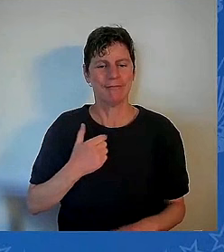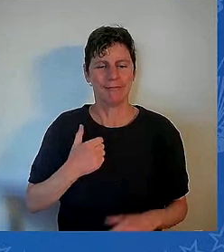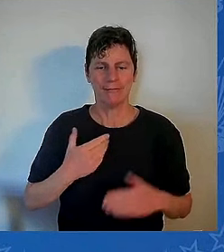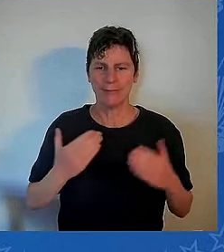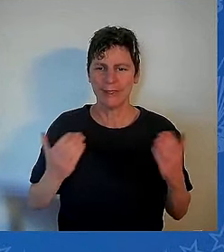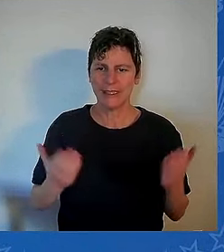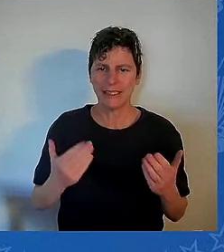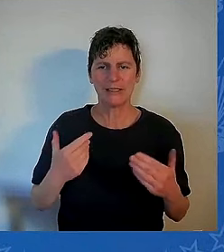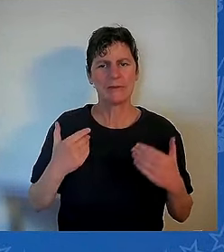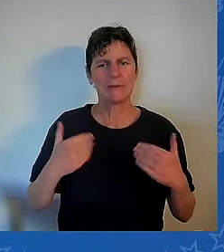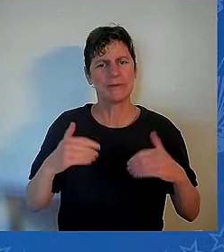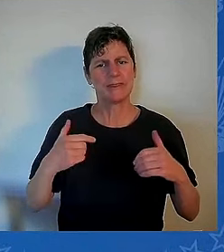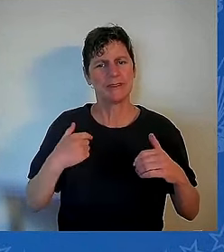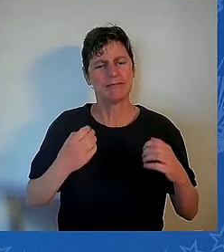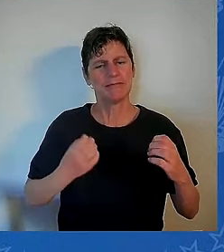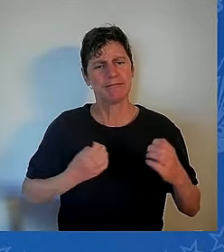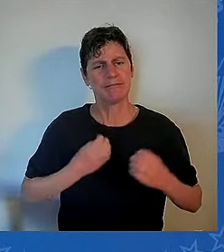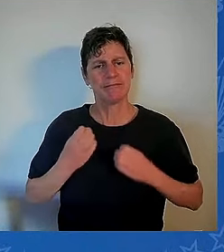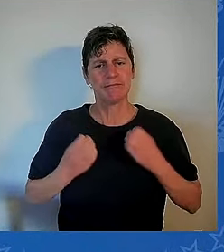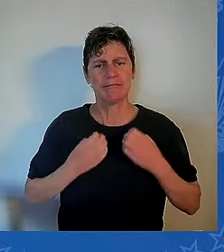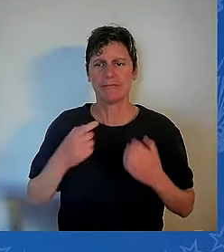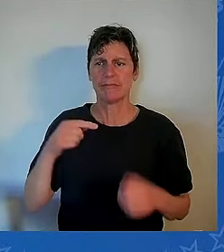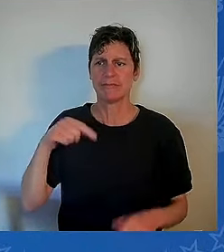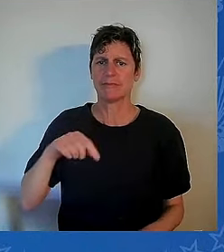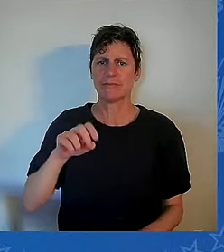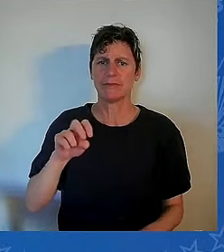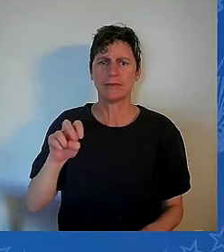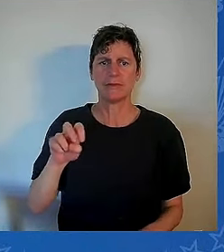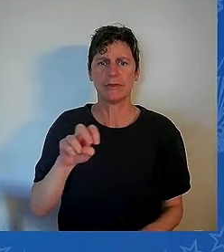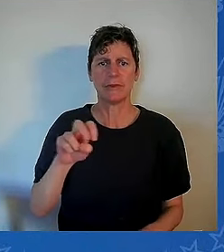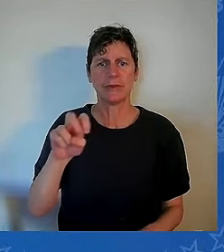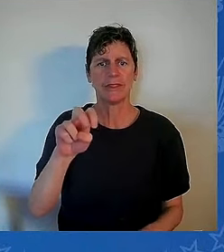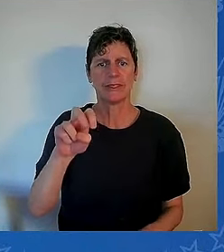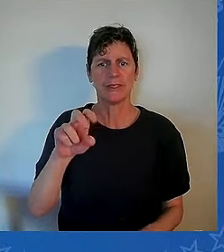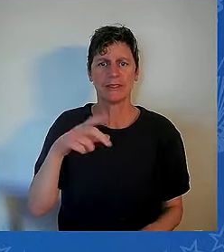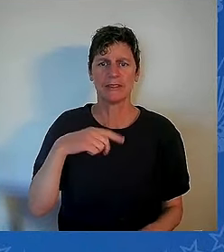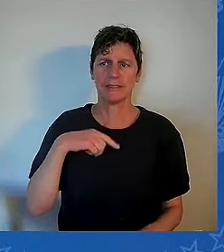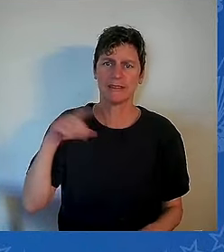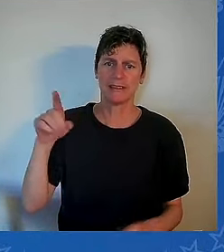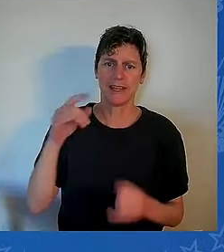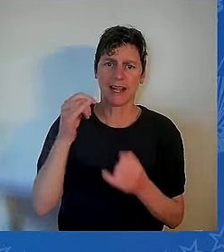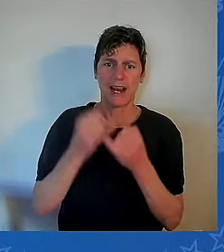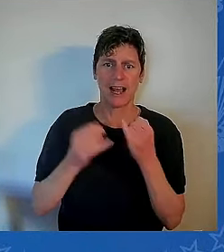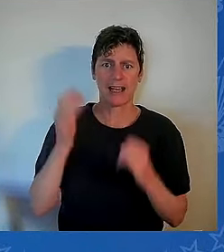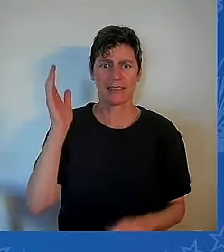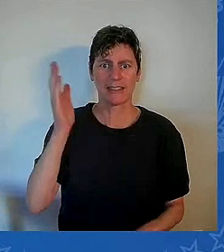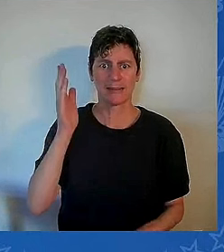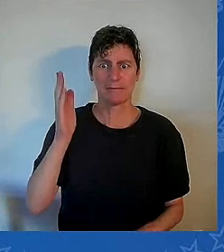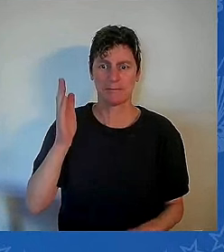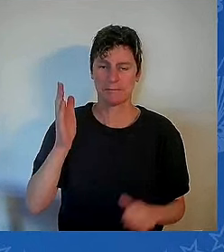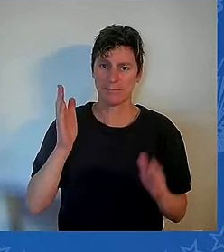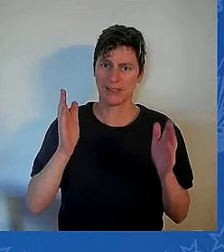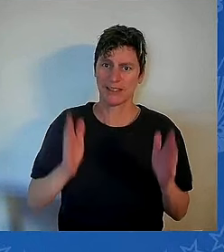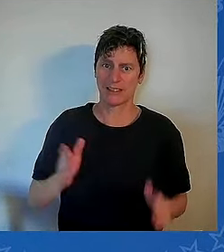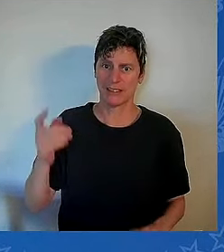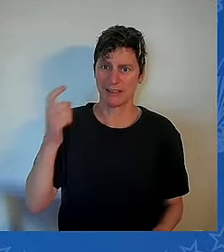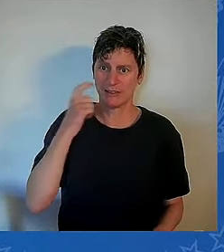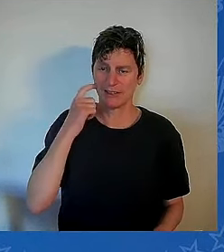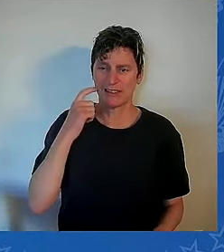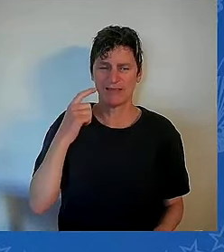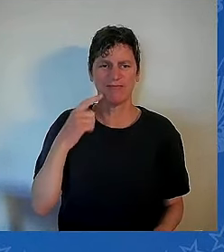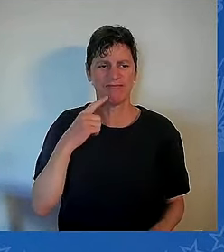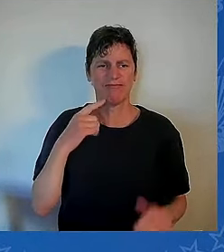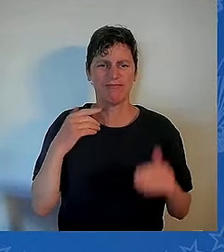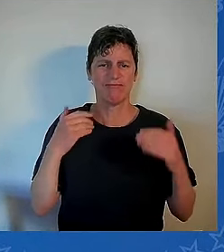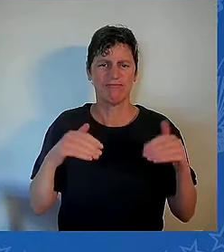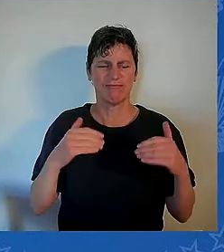back so many memories. Ethel was always there for so many people. And she played an essential role in